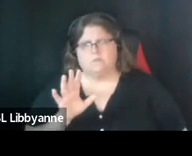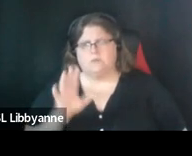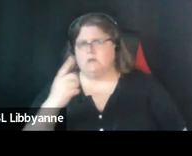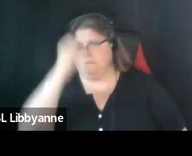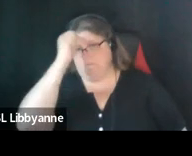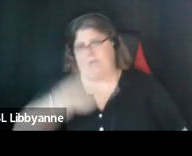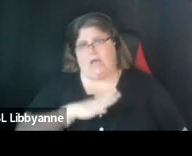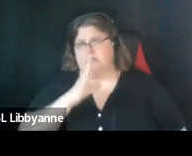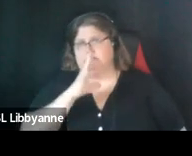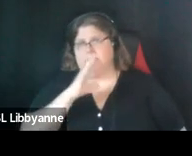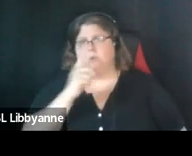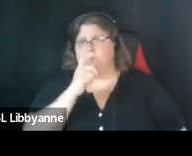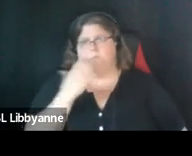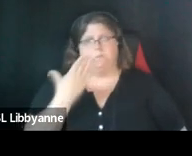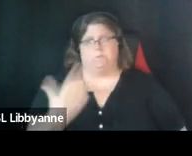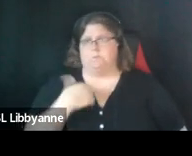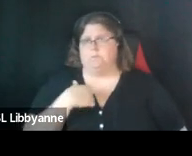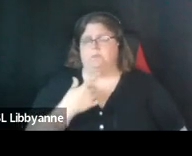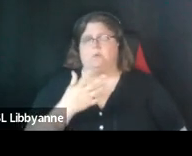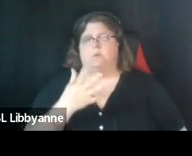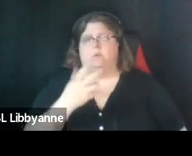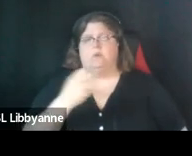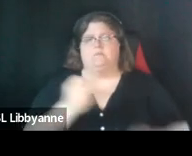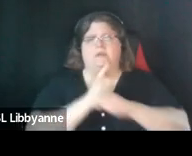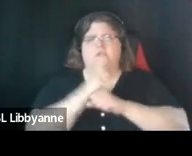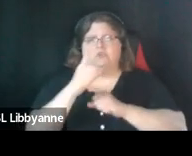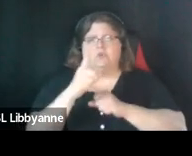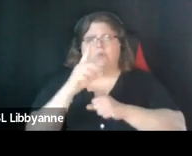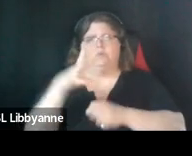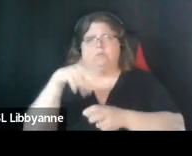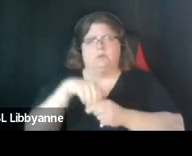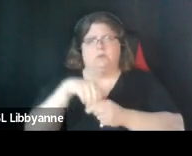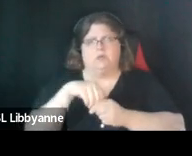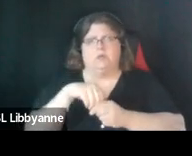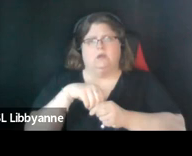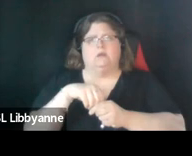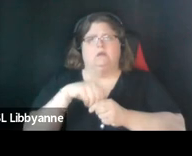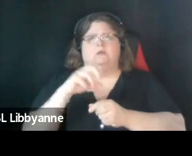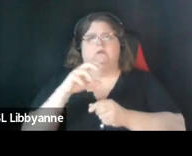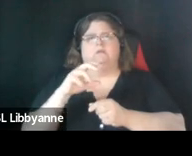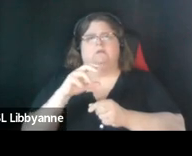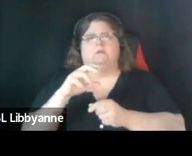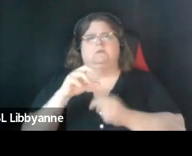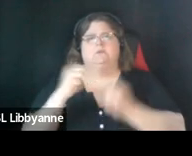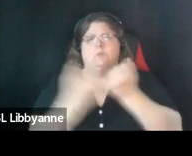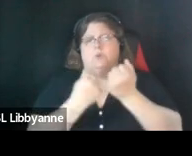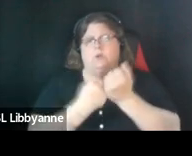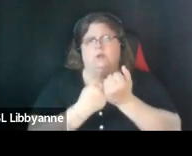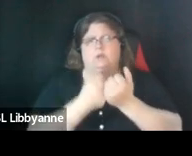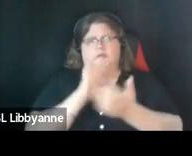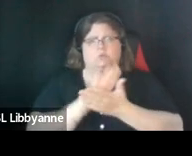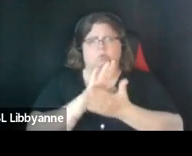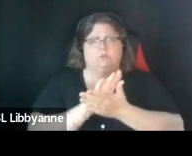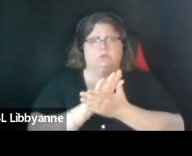um supporting uh the district and schools and effective operational systems um to